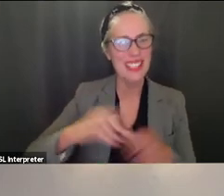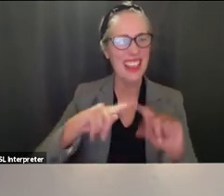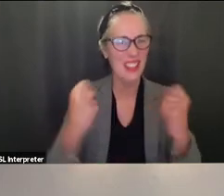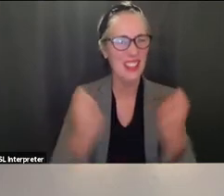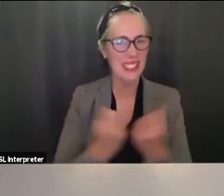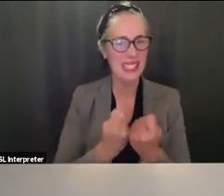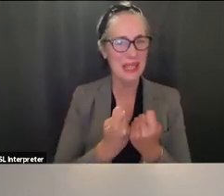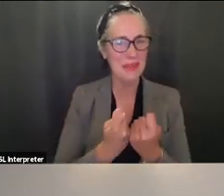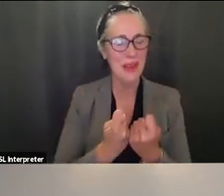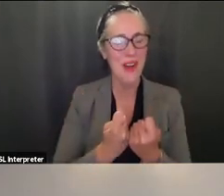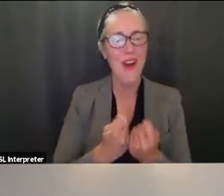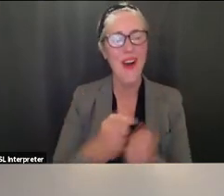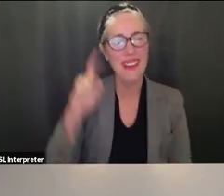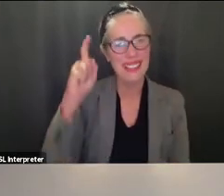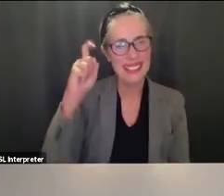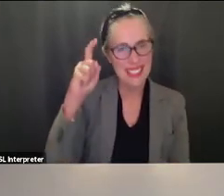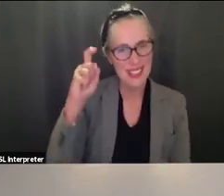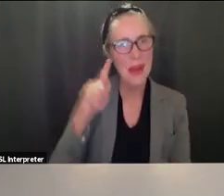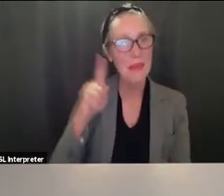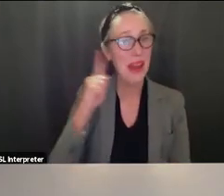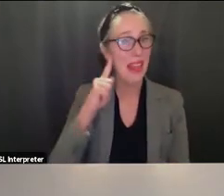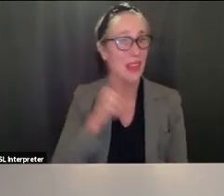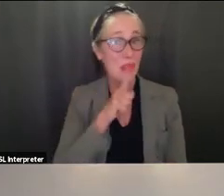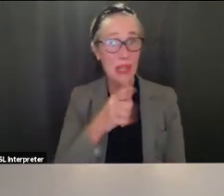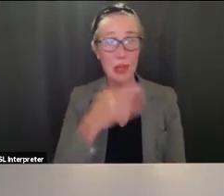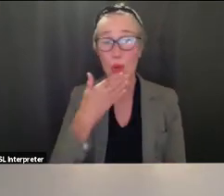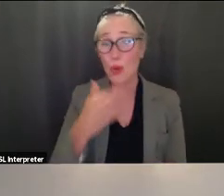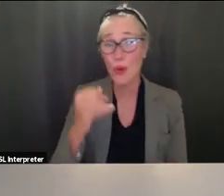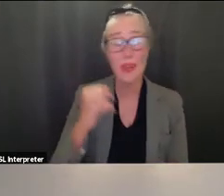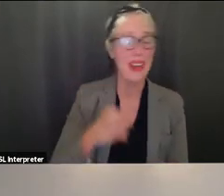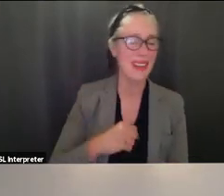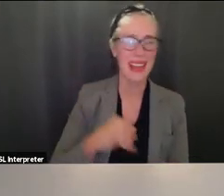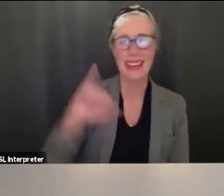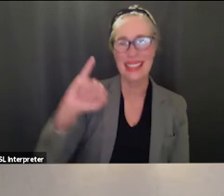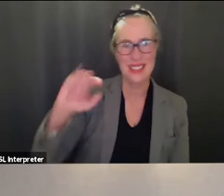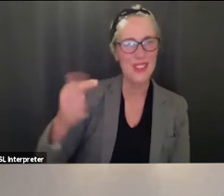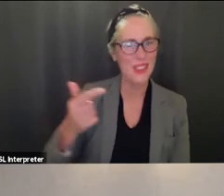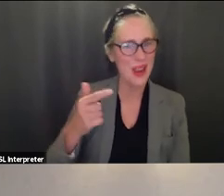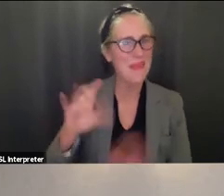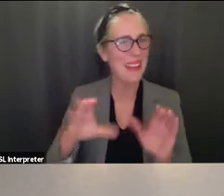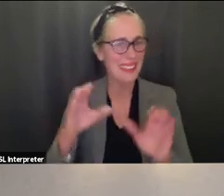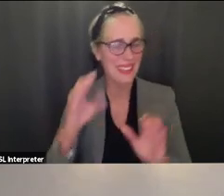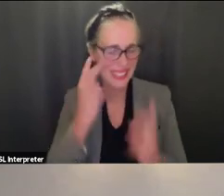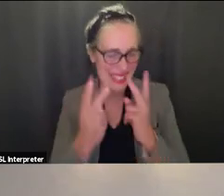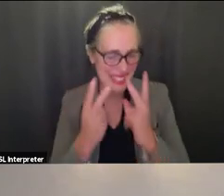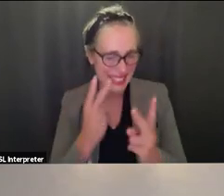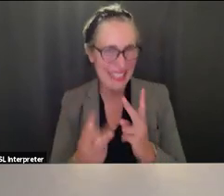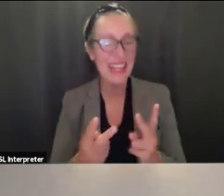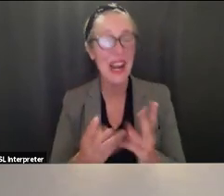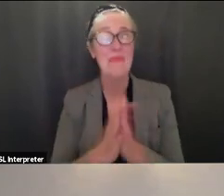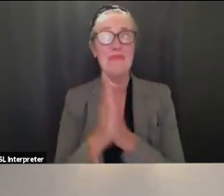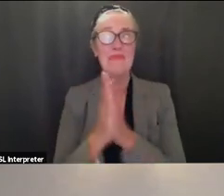activities with the summer school so thank you um i'm looking forward to the graduation